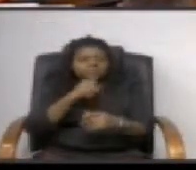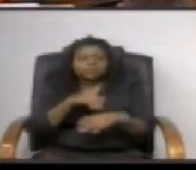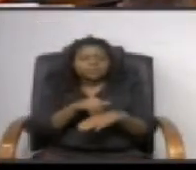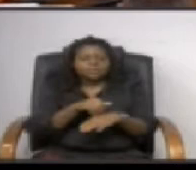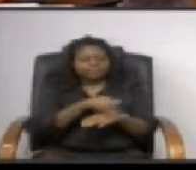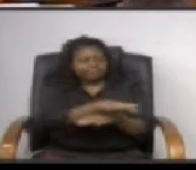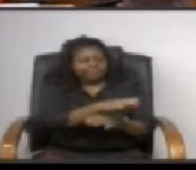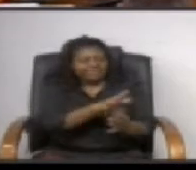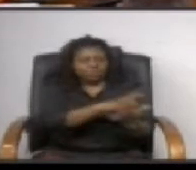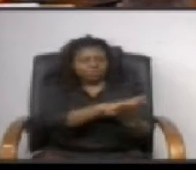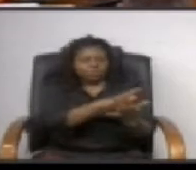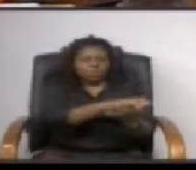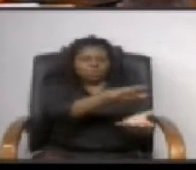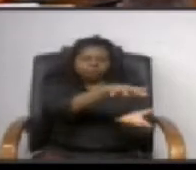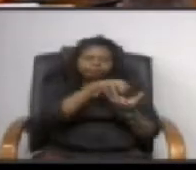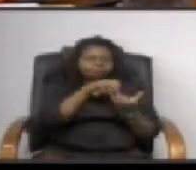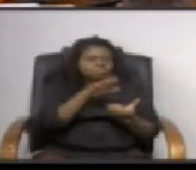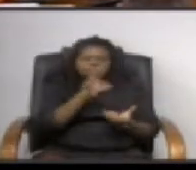a transparent